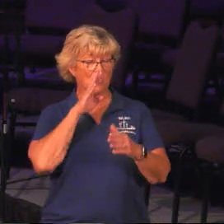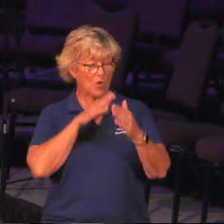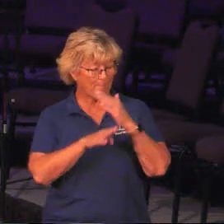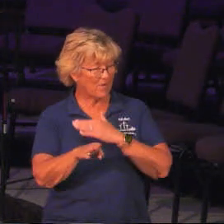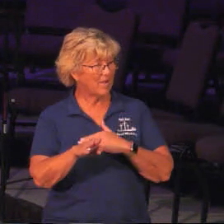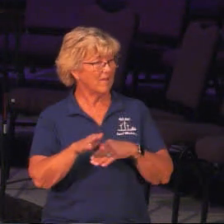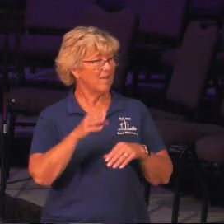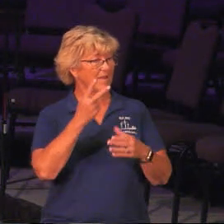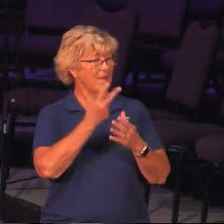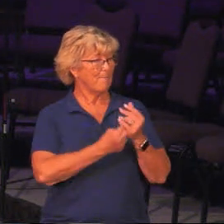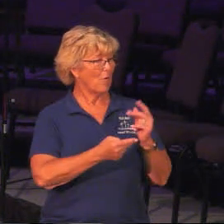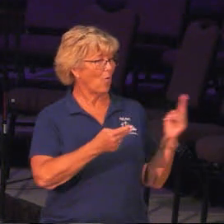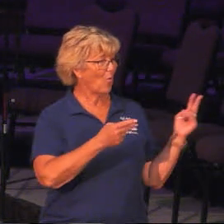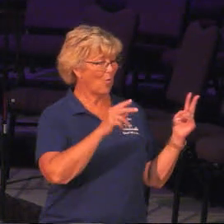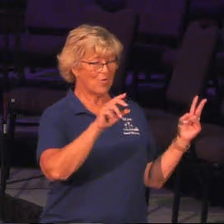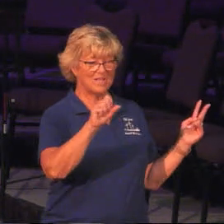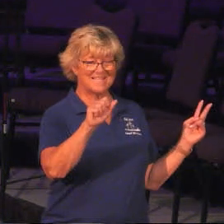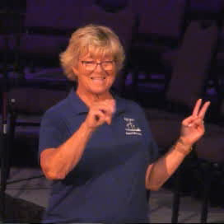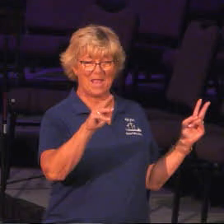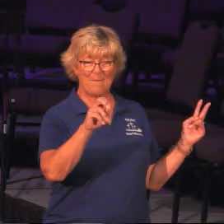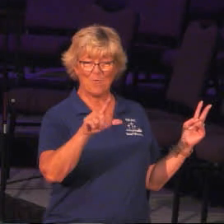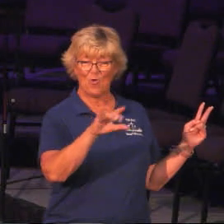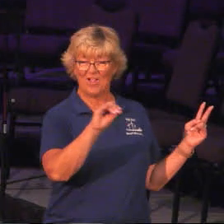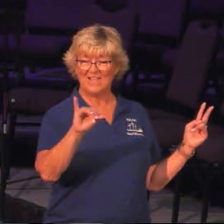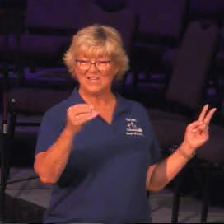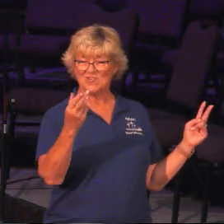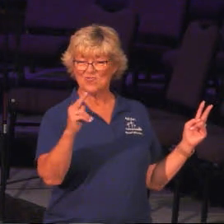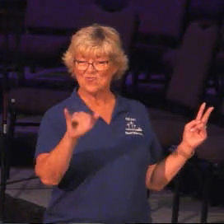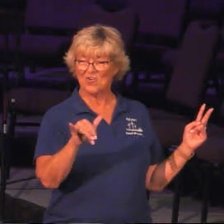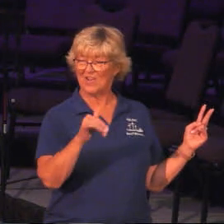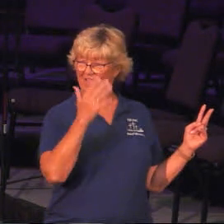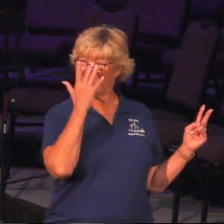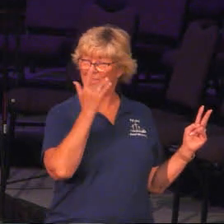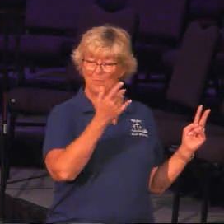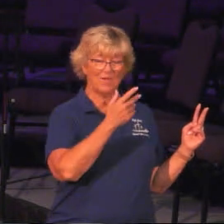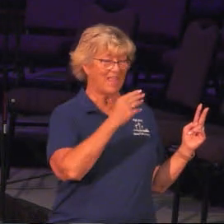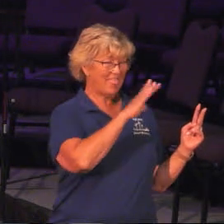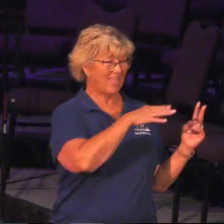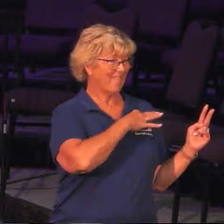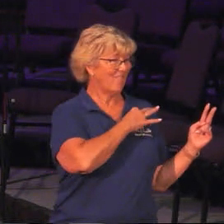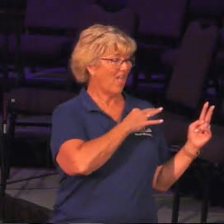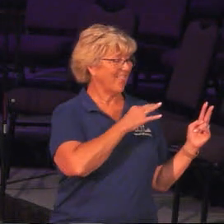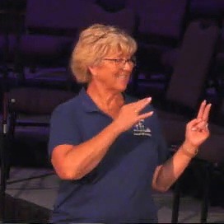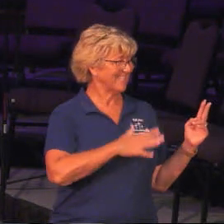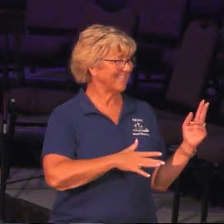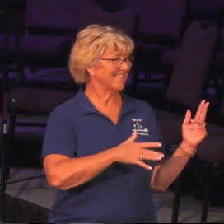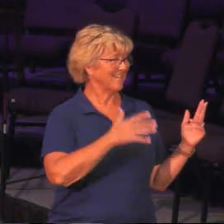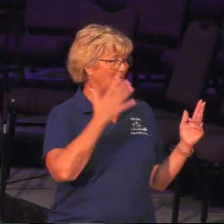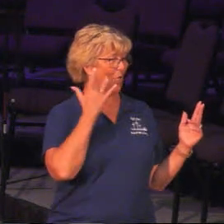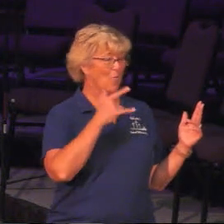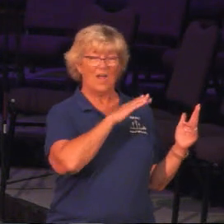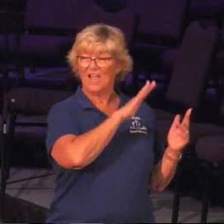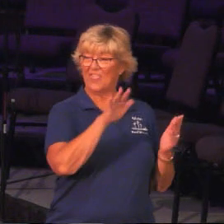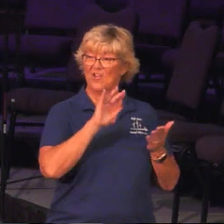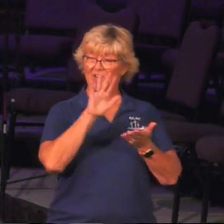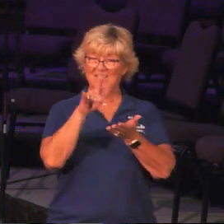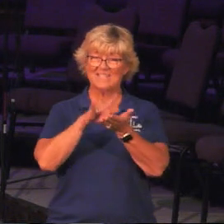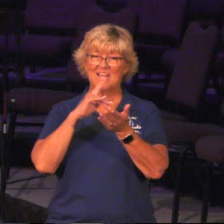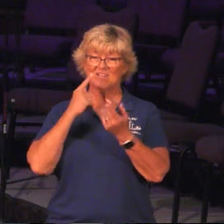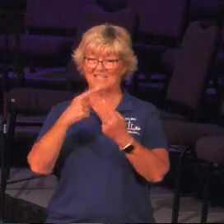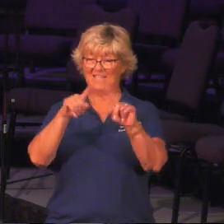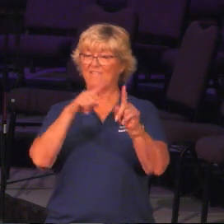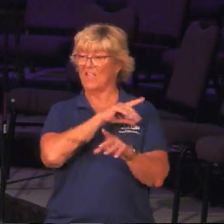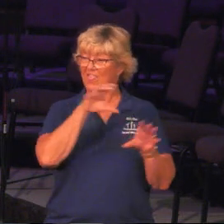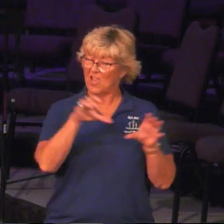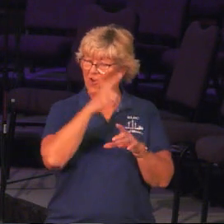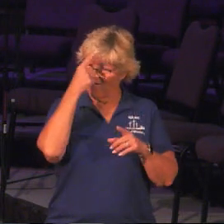said, in both Samuel and Johnny, and their volunteers, which is why their centers are so successful. They are